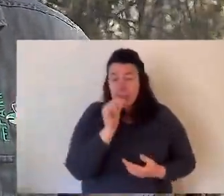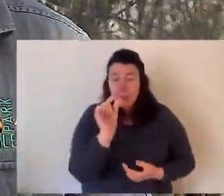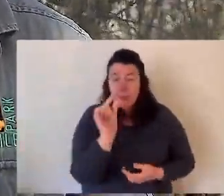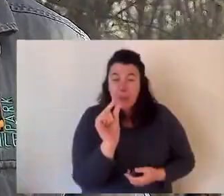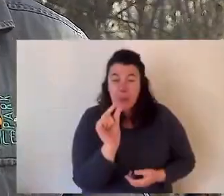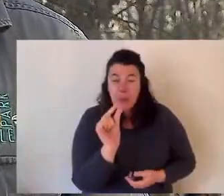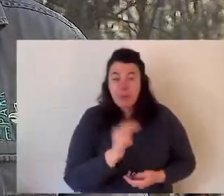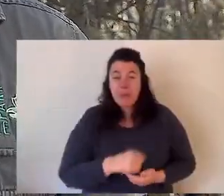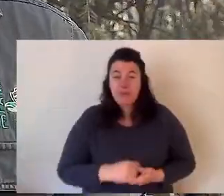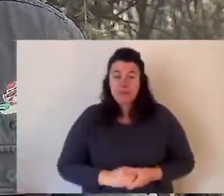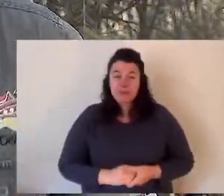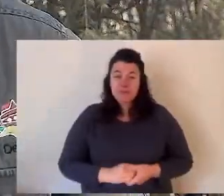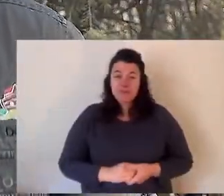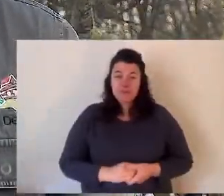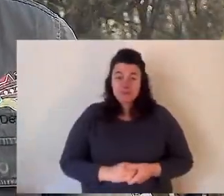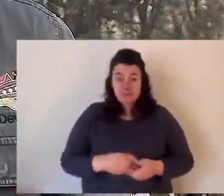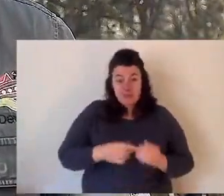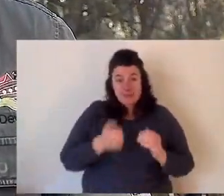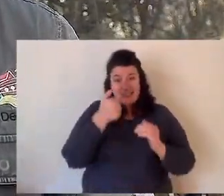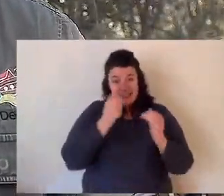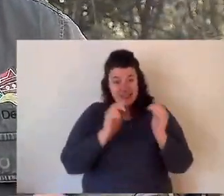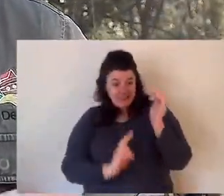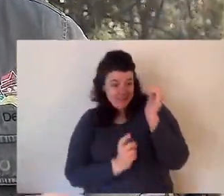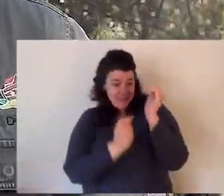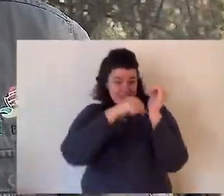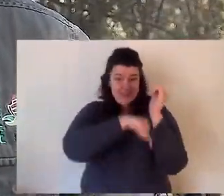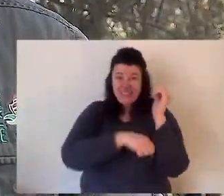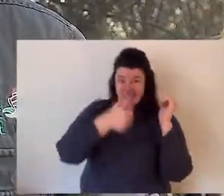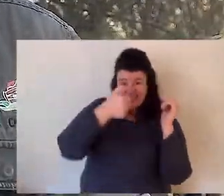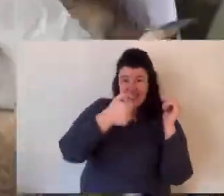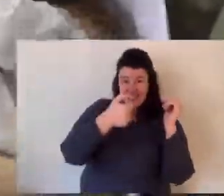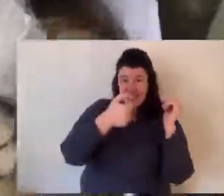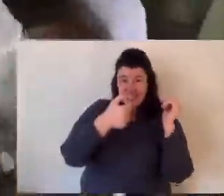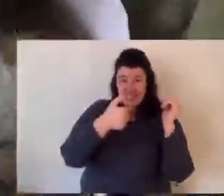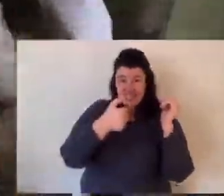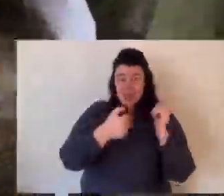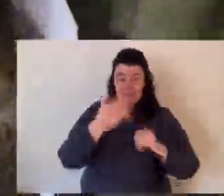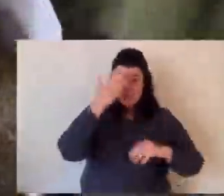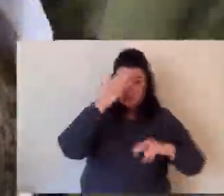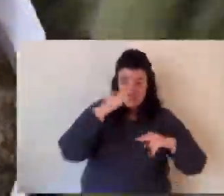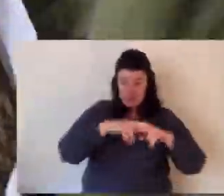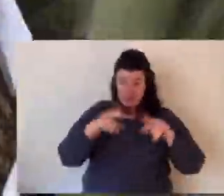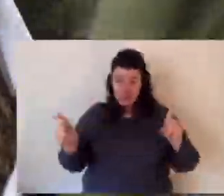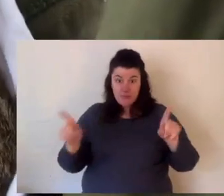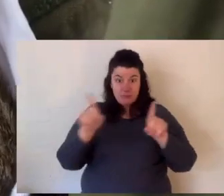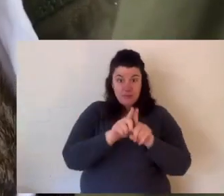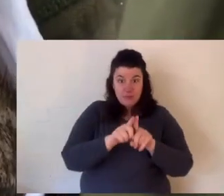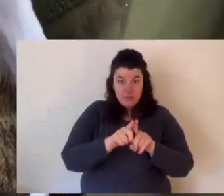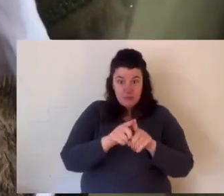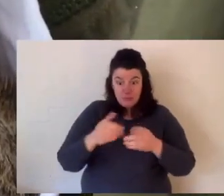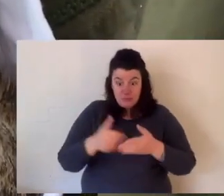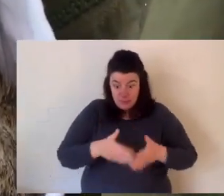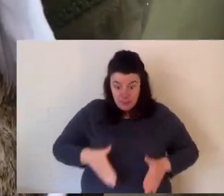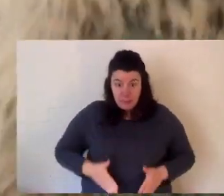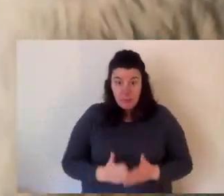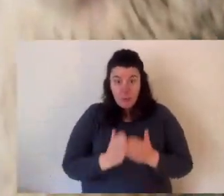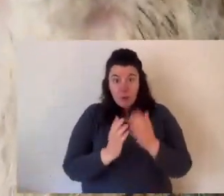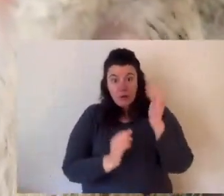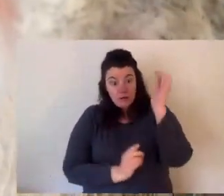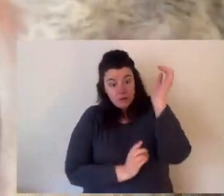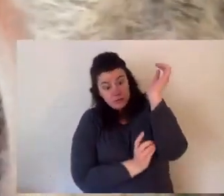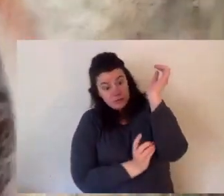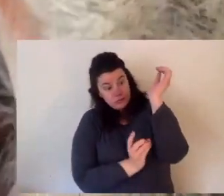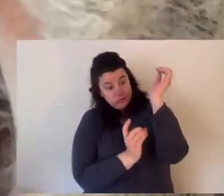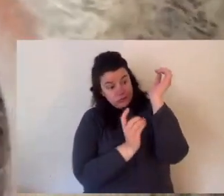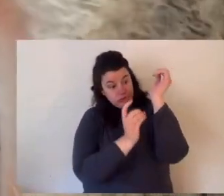the joeys are born really small and there could be six in the pouch at any one time. So mum and dad